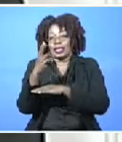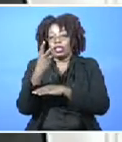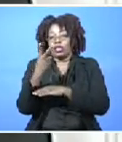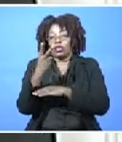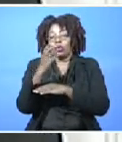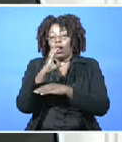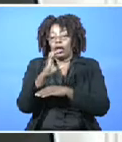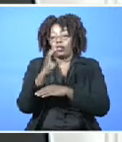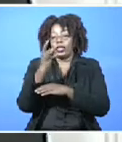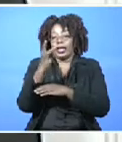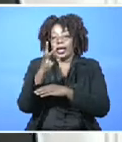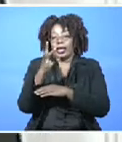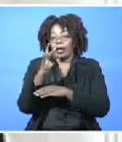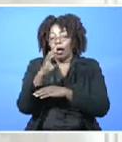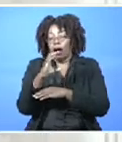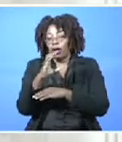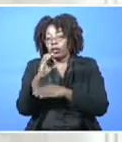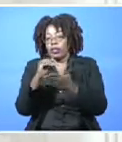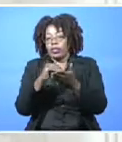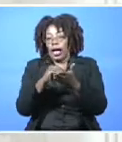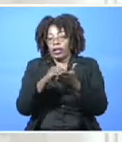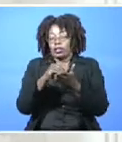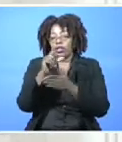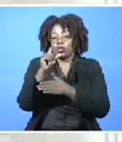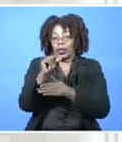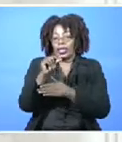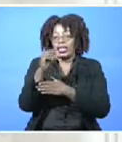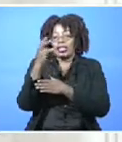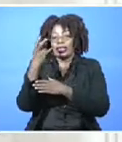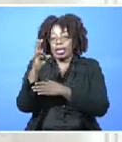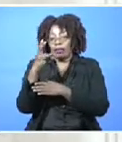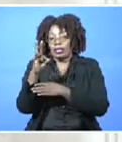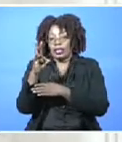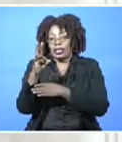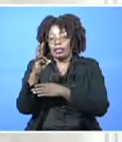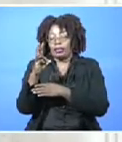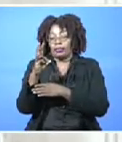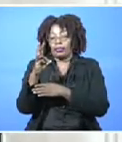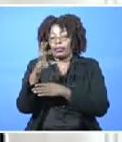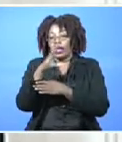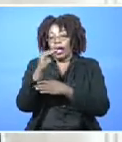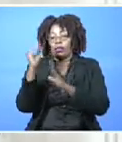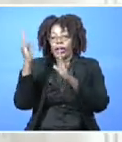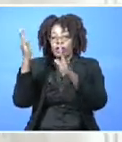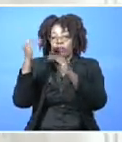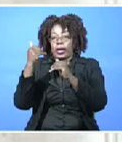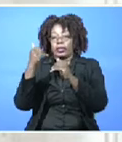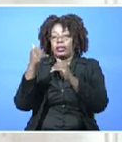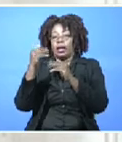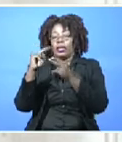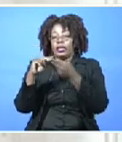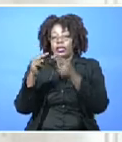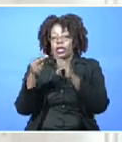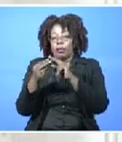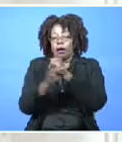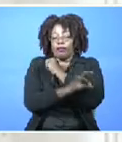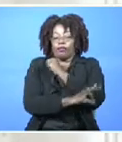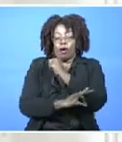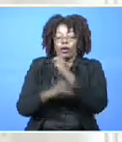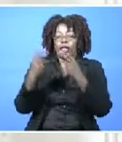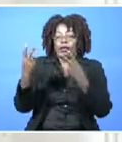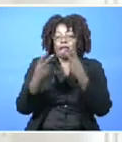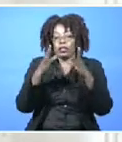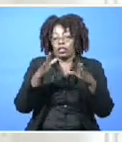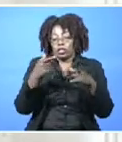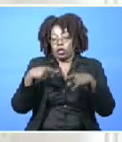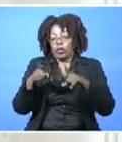285,000 flew into the Family Islands in 2017. And, Mr. Speaker, we're expecting the number of foreign visitors flying into the